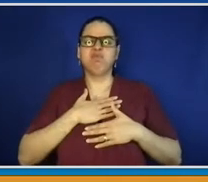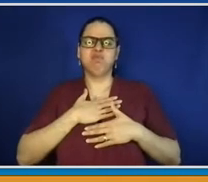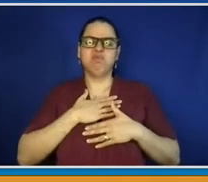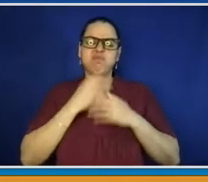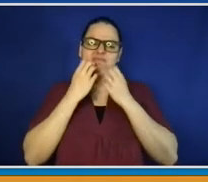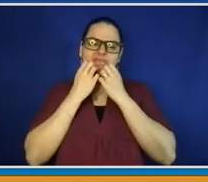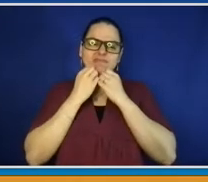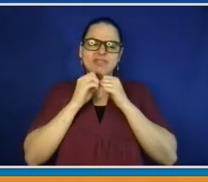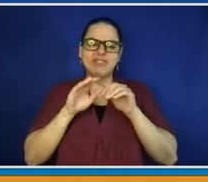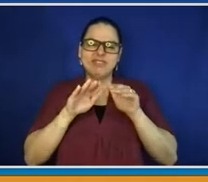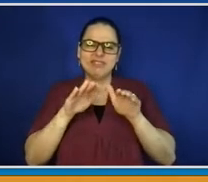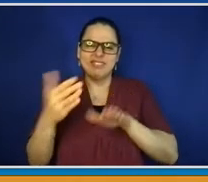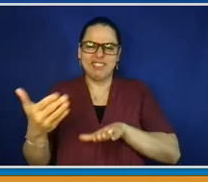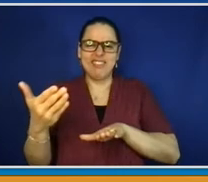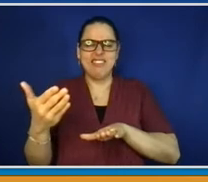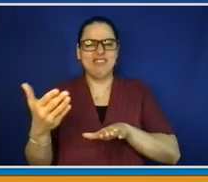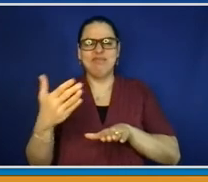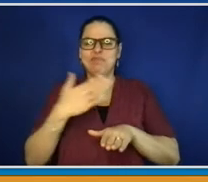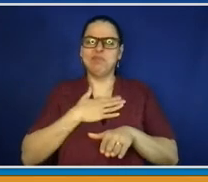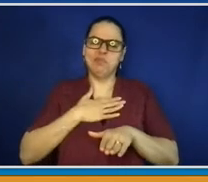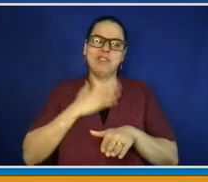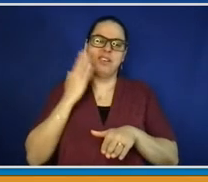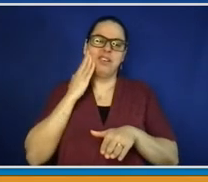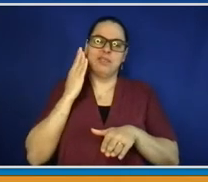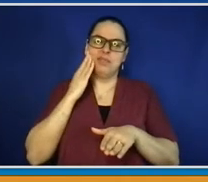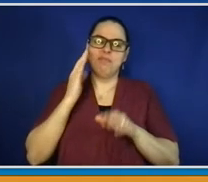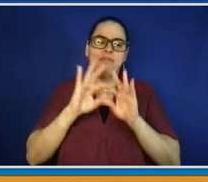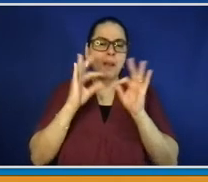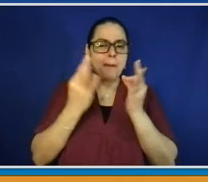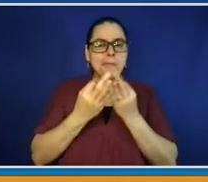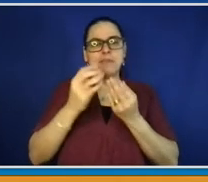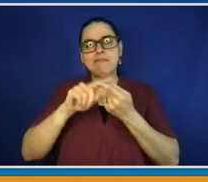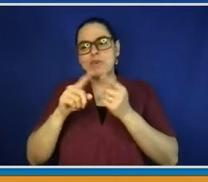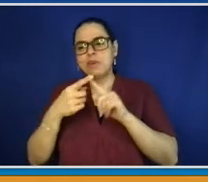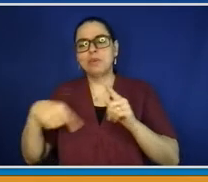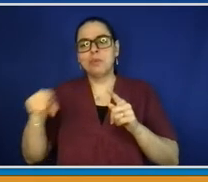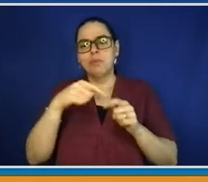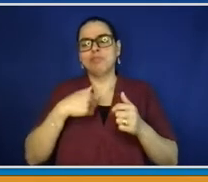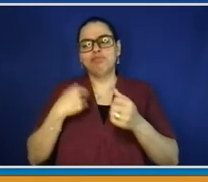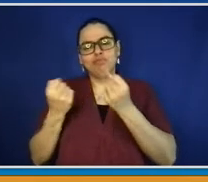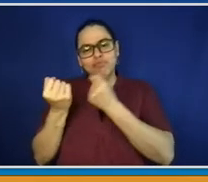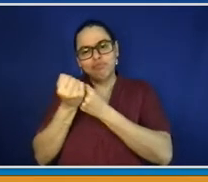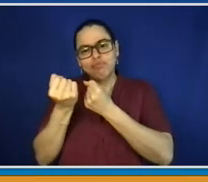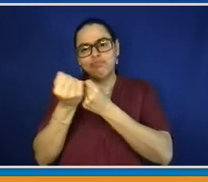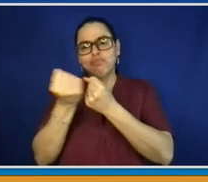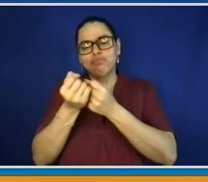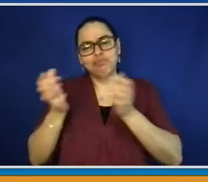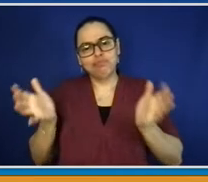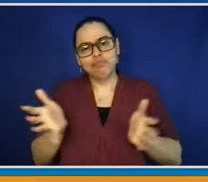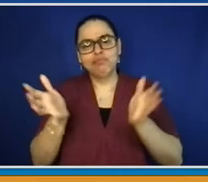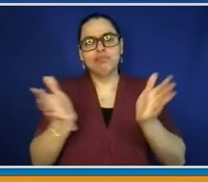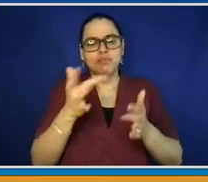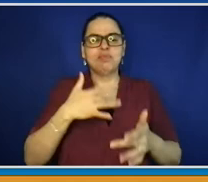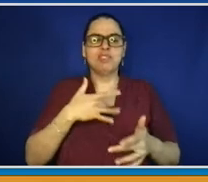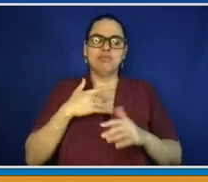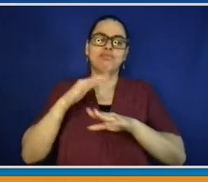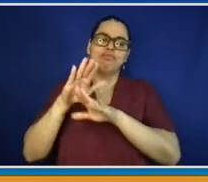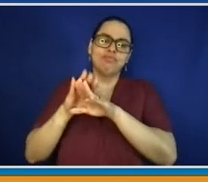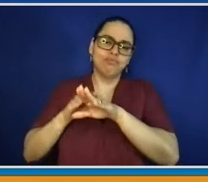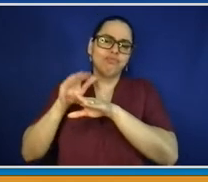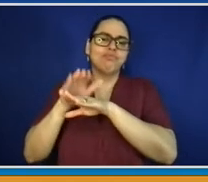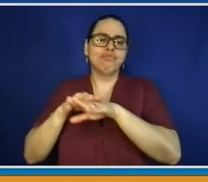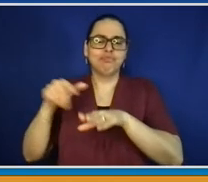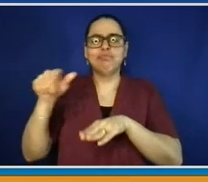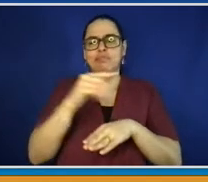fatalities so we can point to that with some degree of confidence that we're moving in the right direction. At present, we have 22 people hospitalized